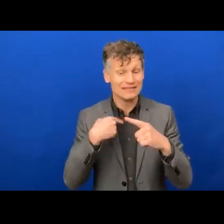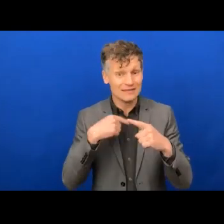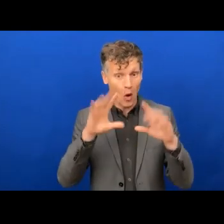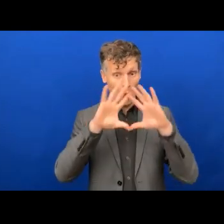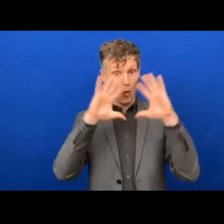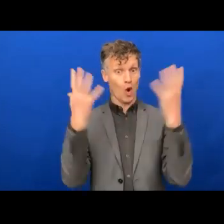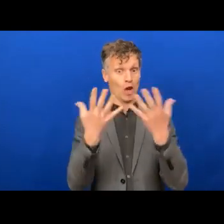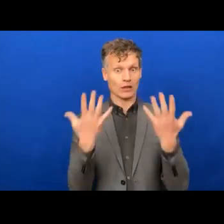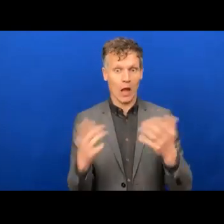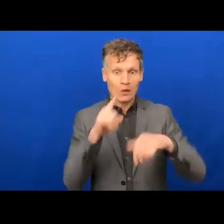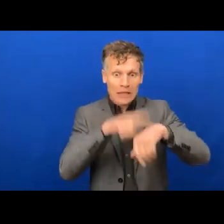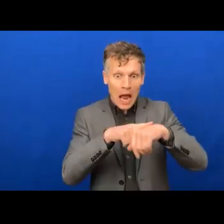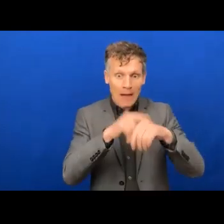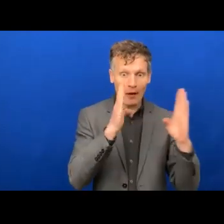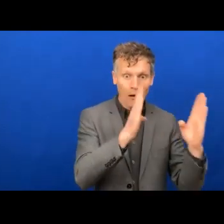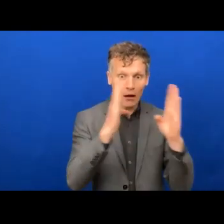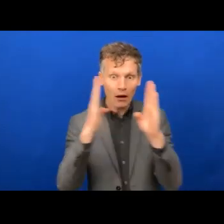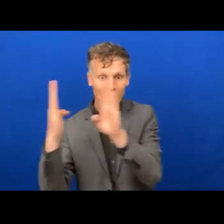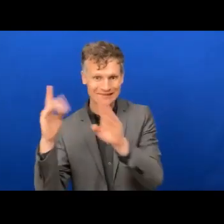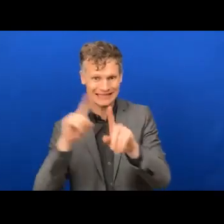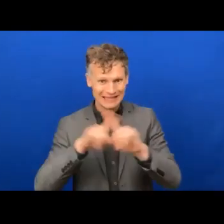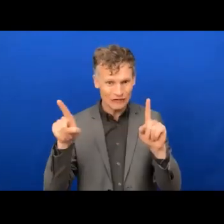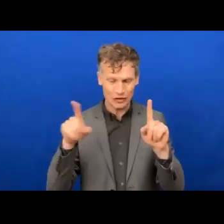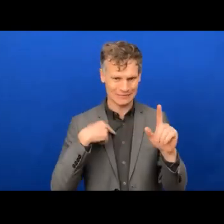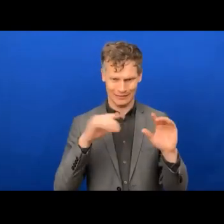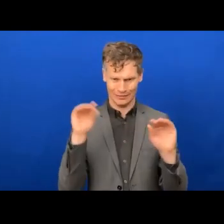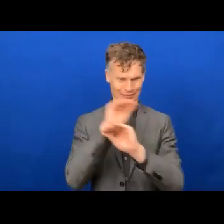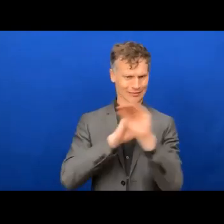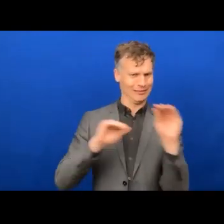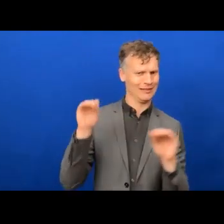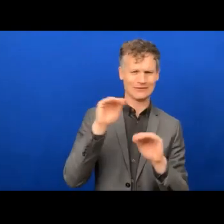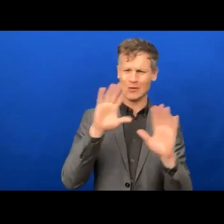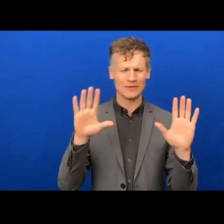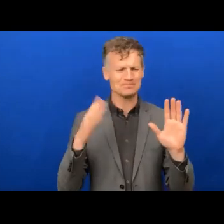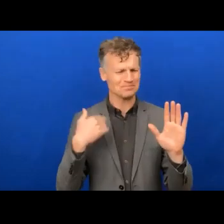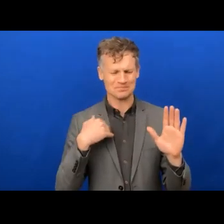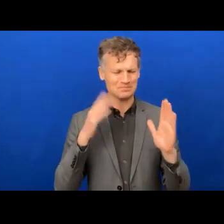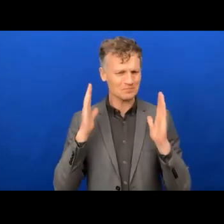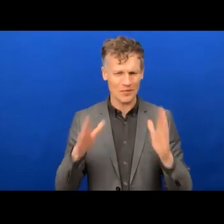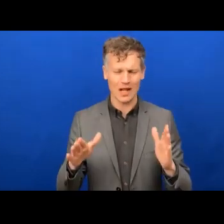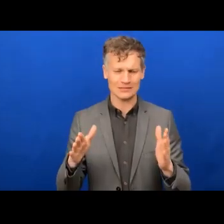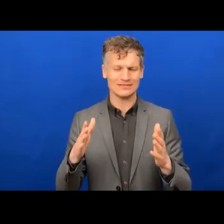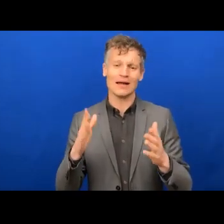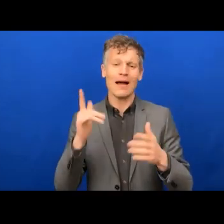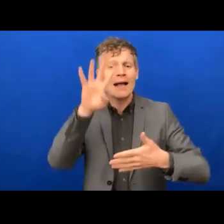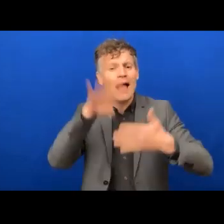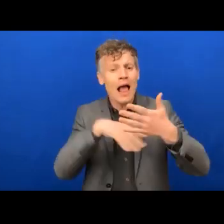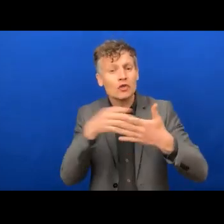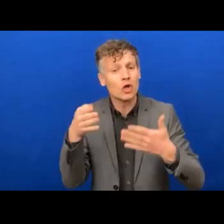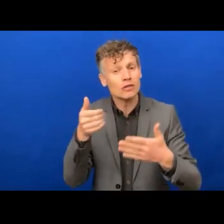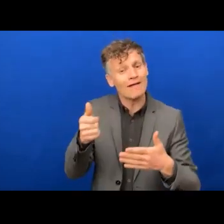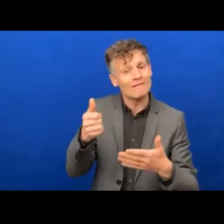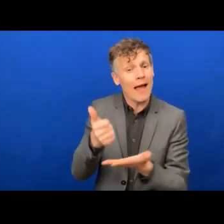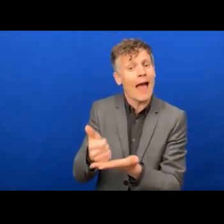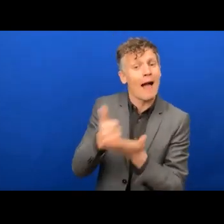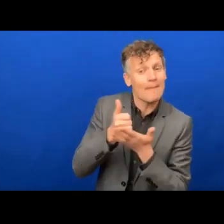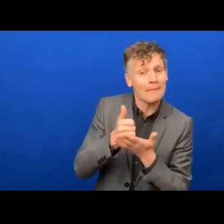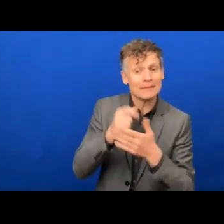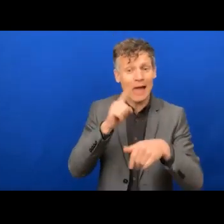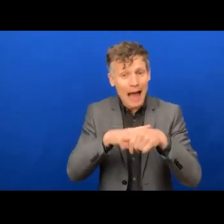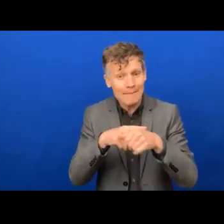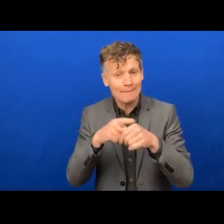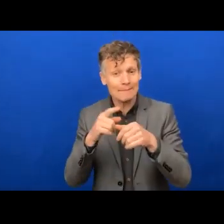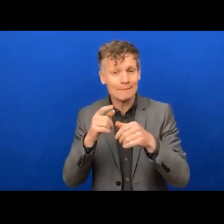management, I actually get help with this now. So I have, I have assistance with this. But but also, there are, you know,